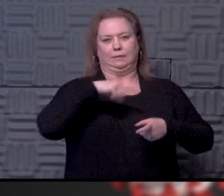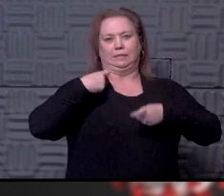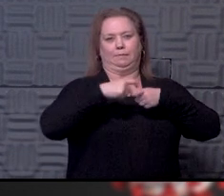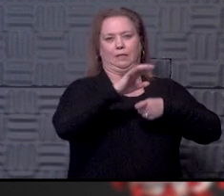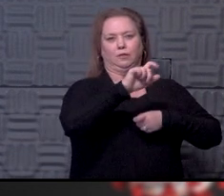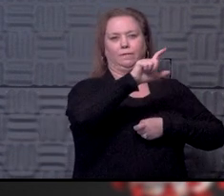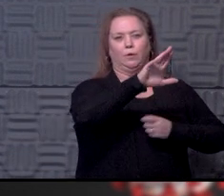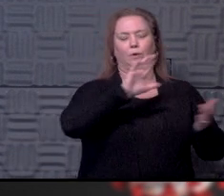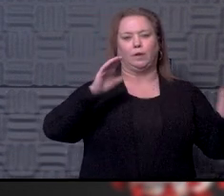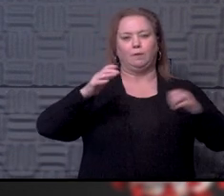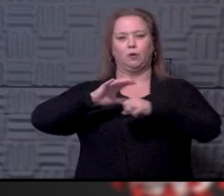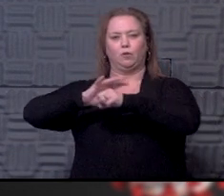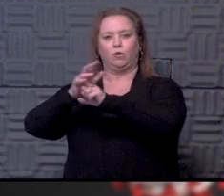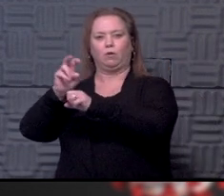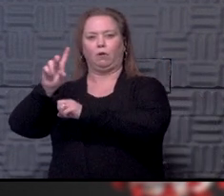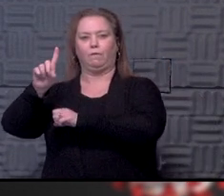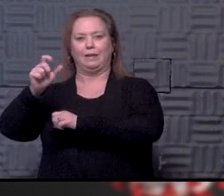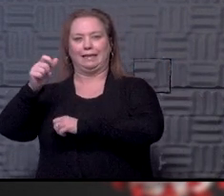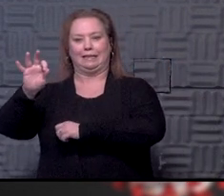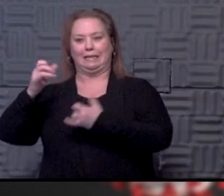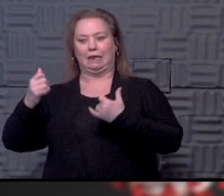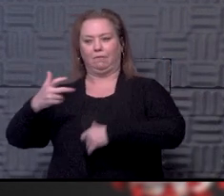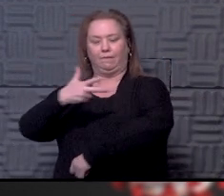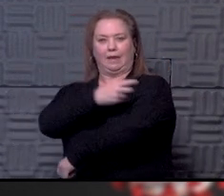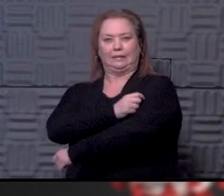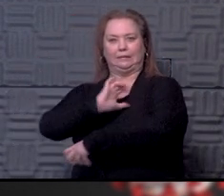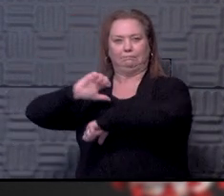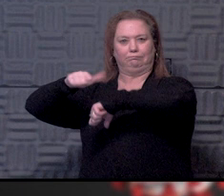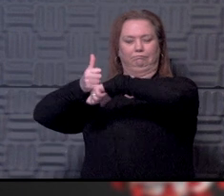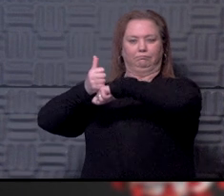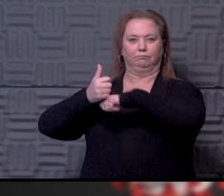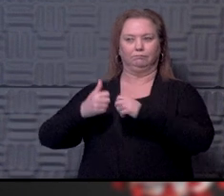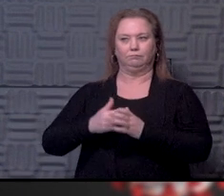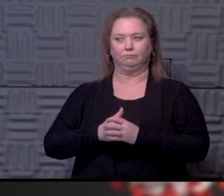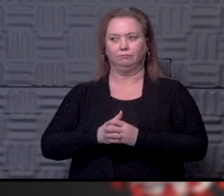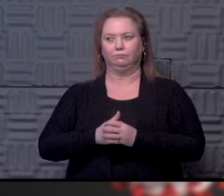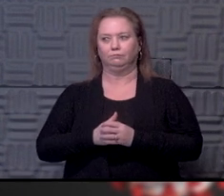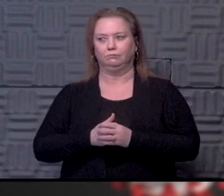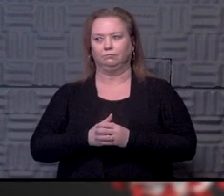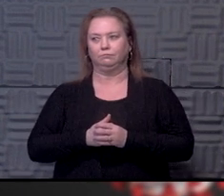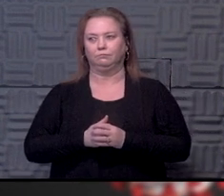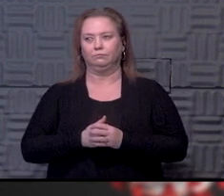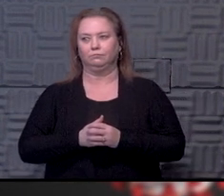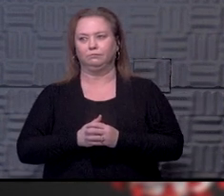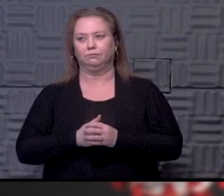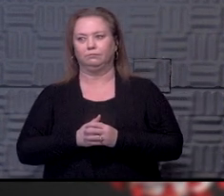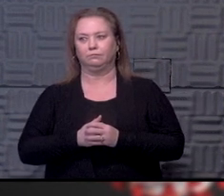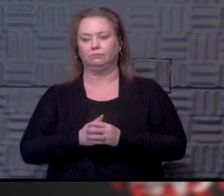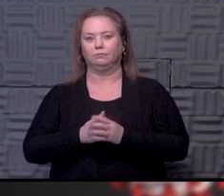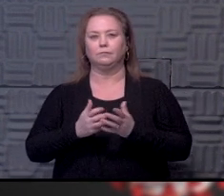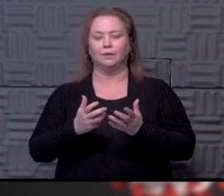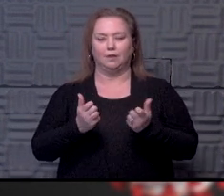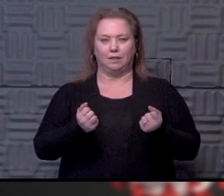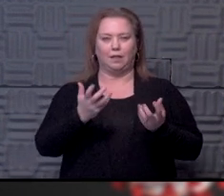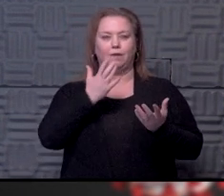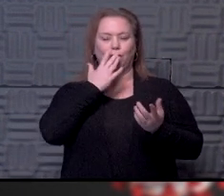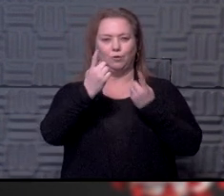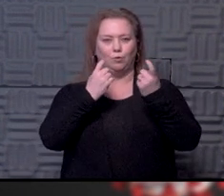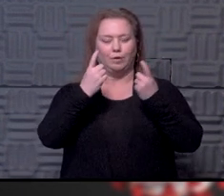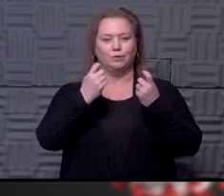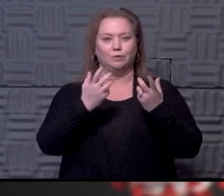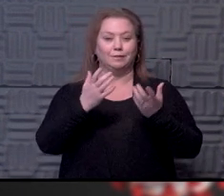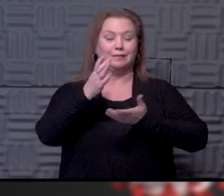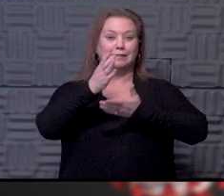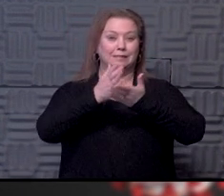deaths by COVID-19 now that we have the vaccines? Yeah. Again, lots of good questions in there. Some